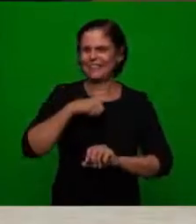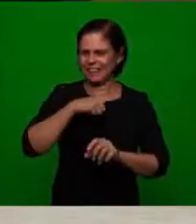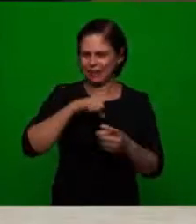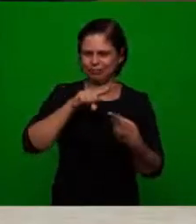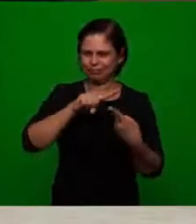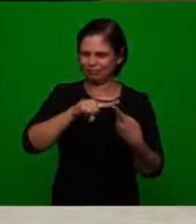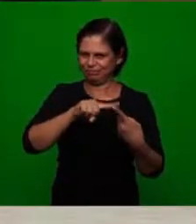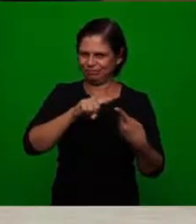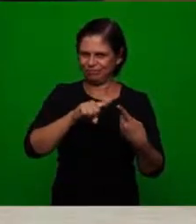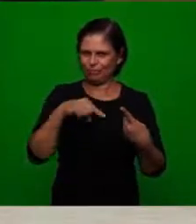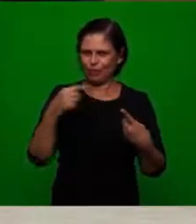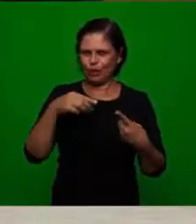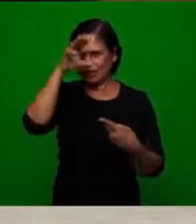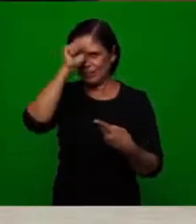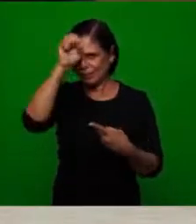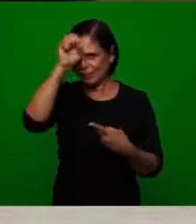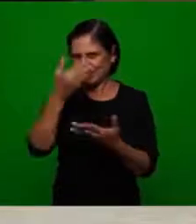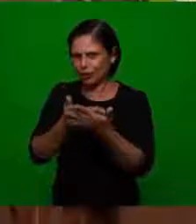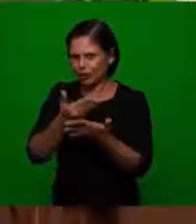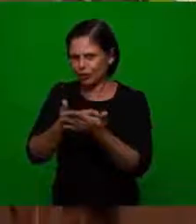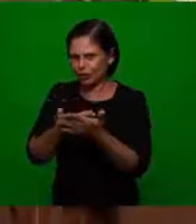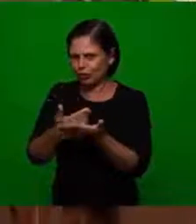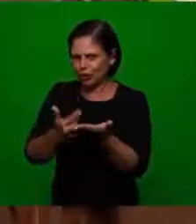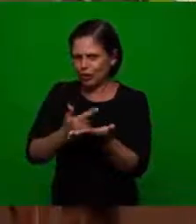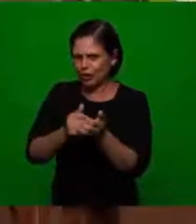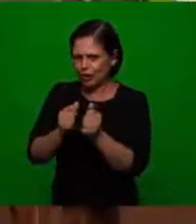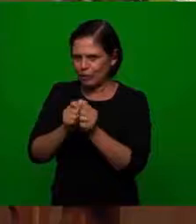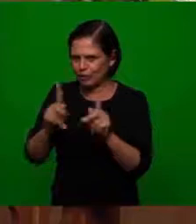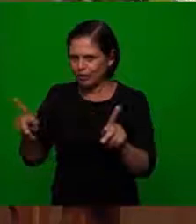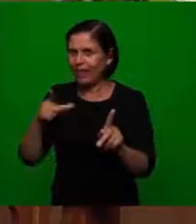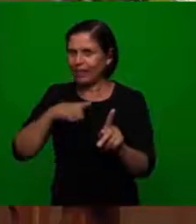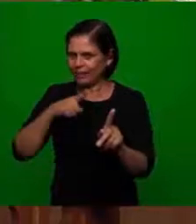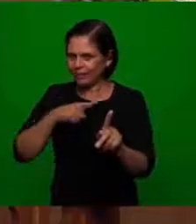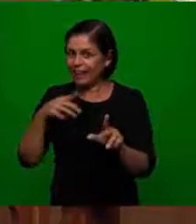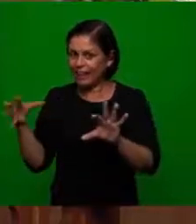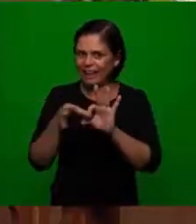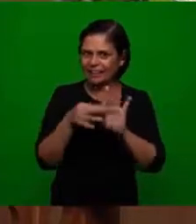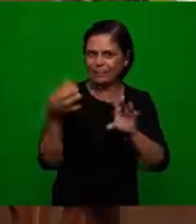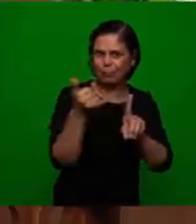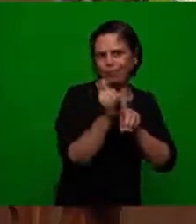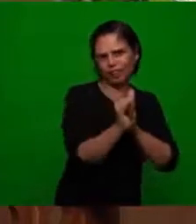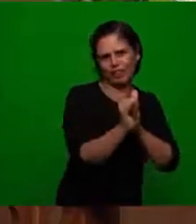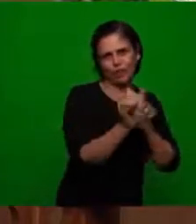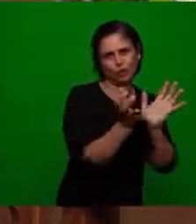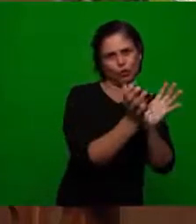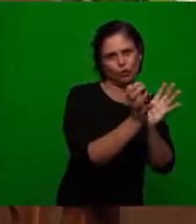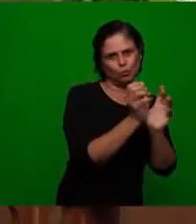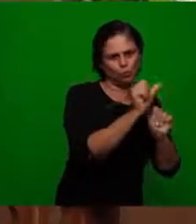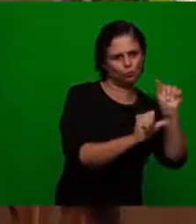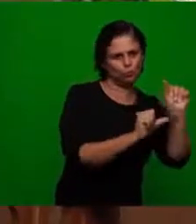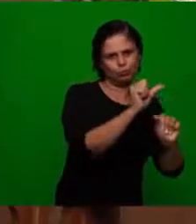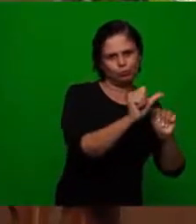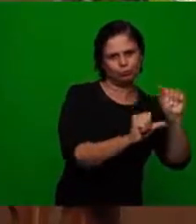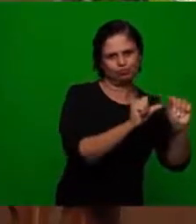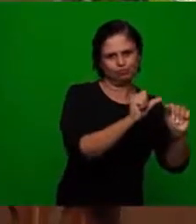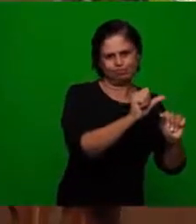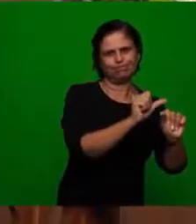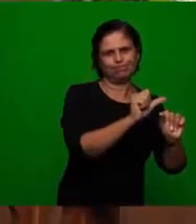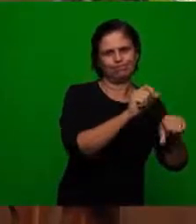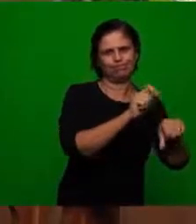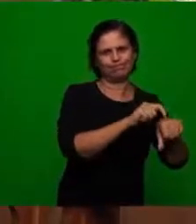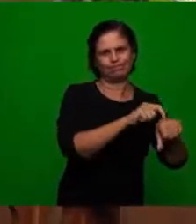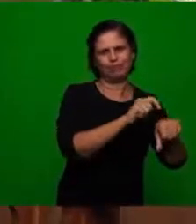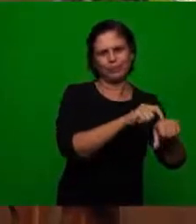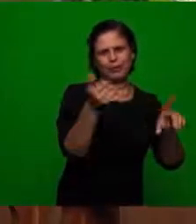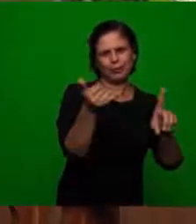between what we are teaching about the book of revelations in our Sunday schools and